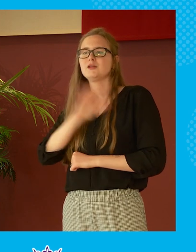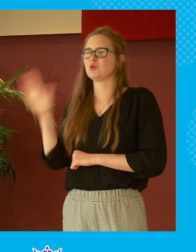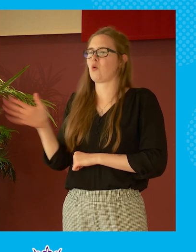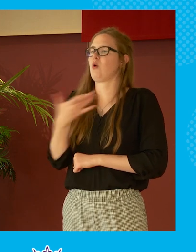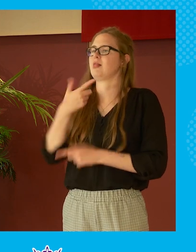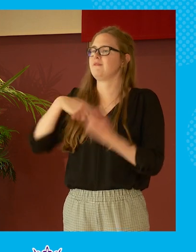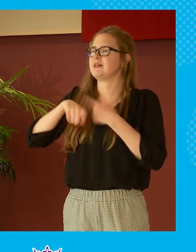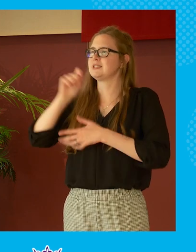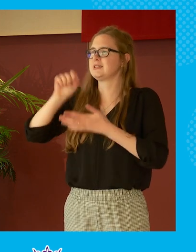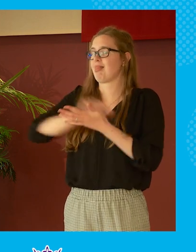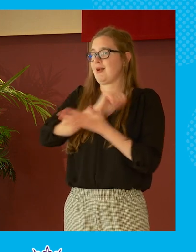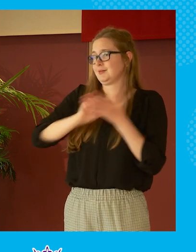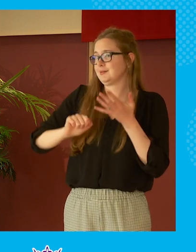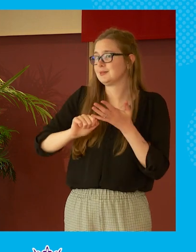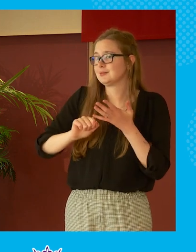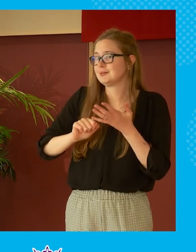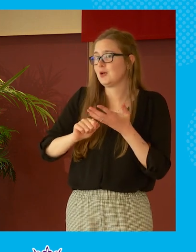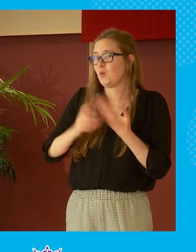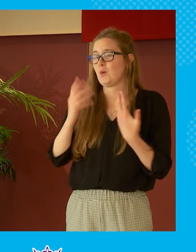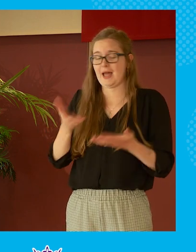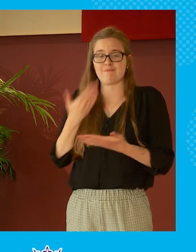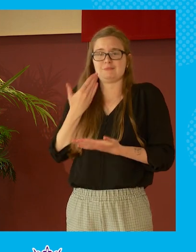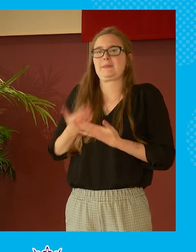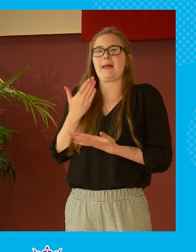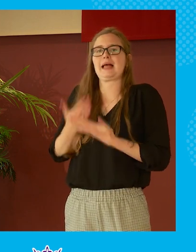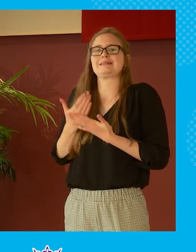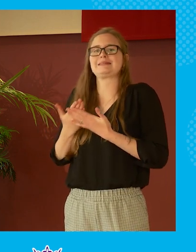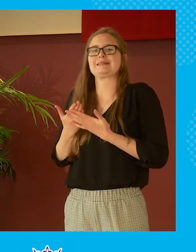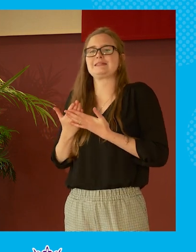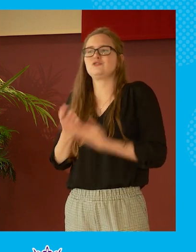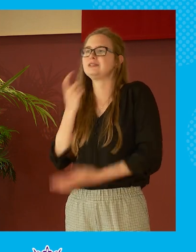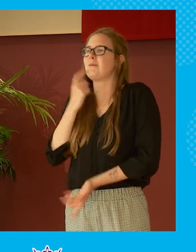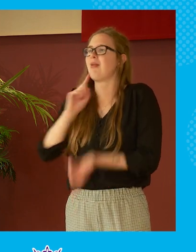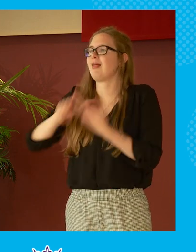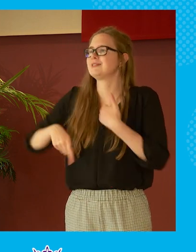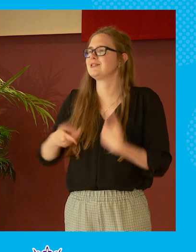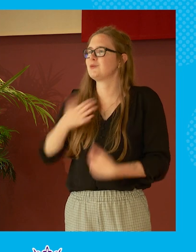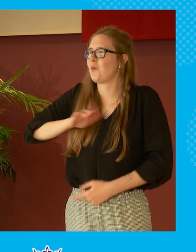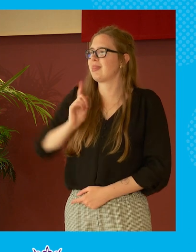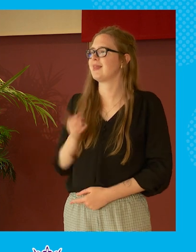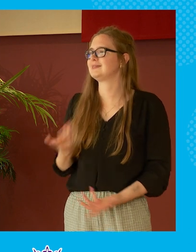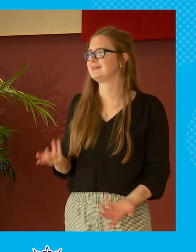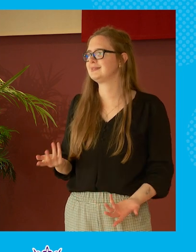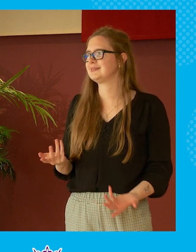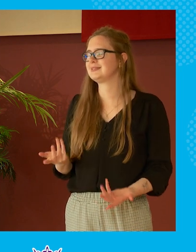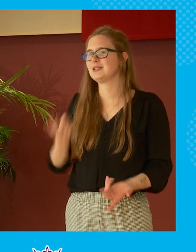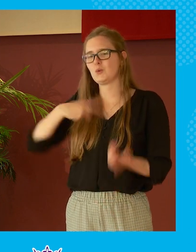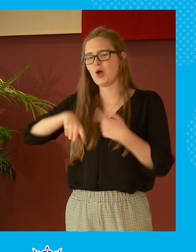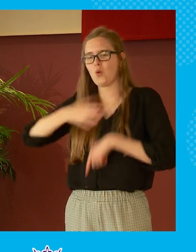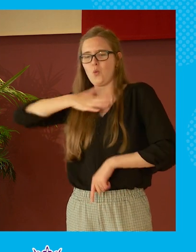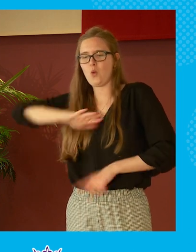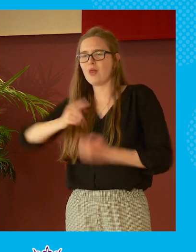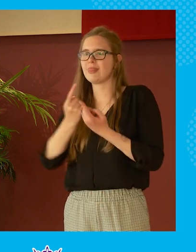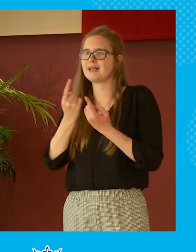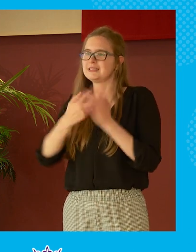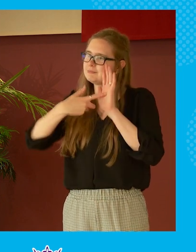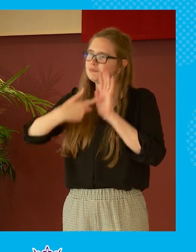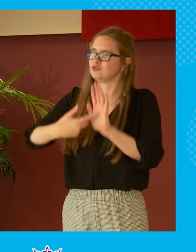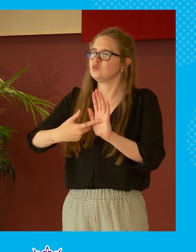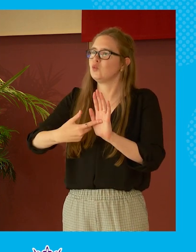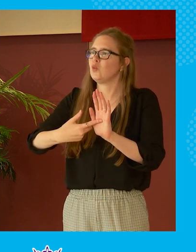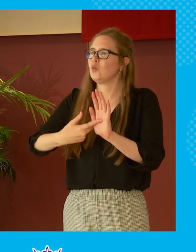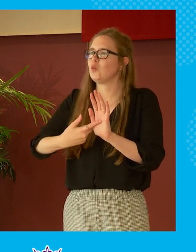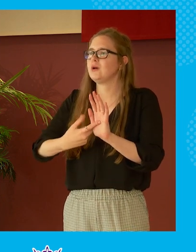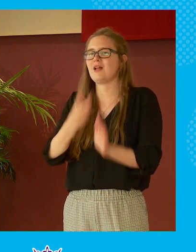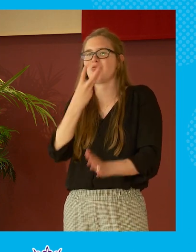us as as electors as well have an insatiable demand for for simple answers uh for people we all we all want things to be presented to us